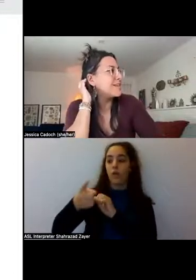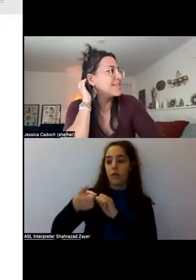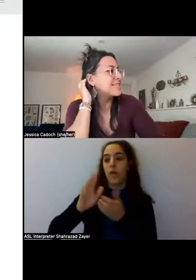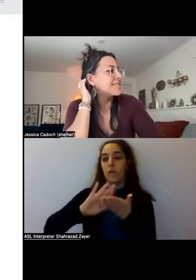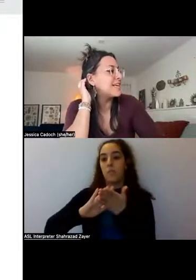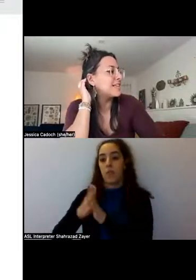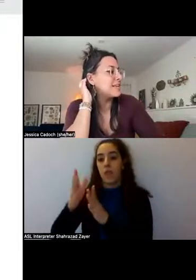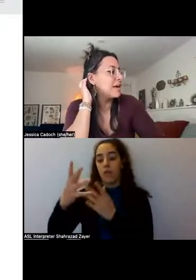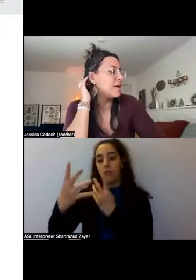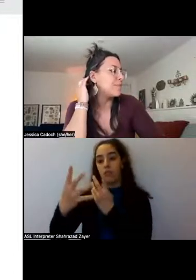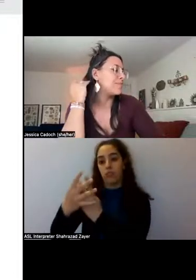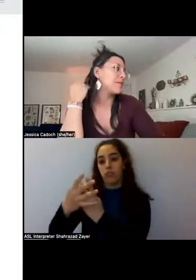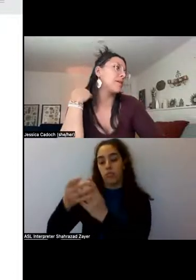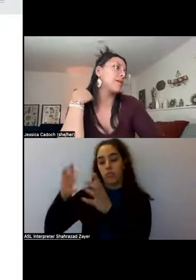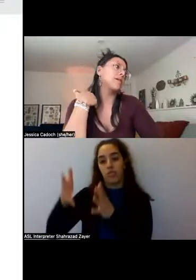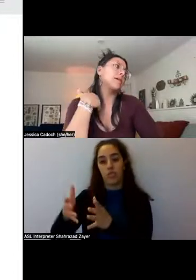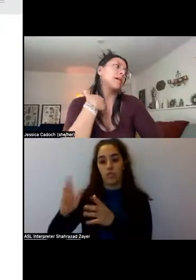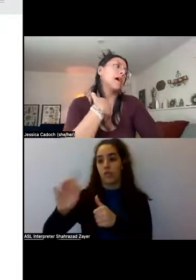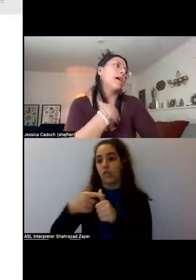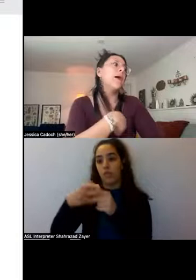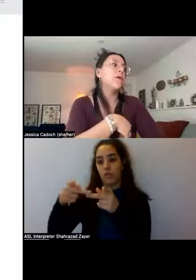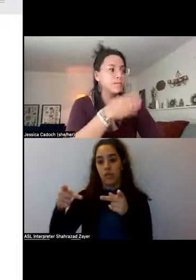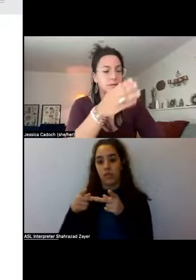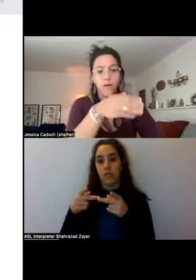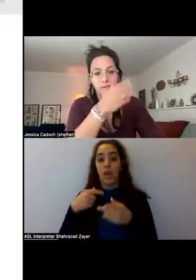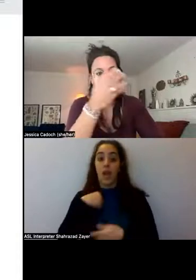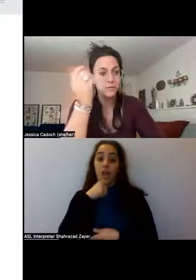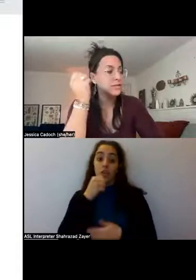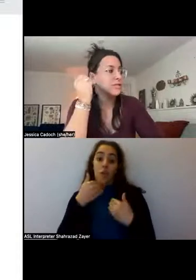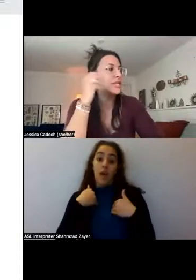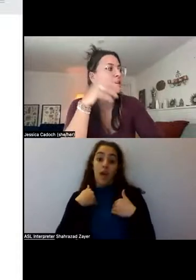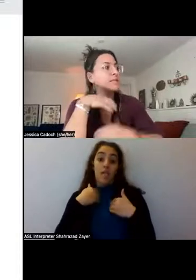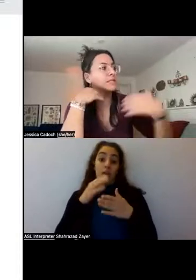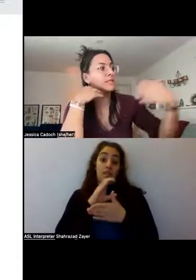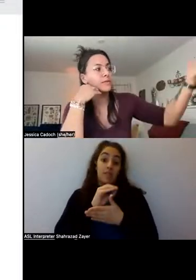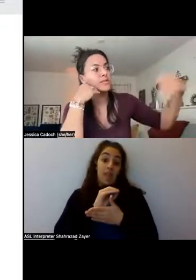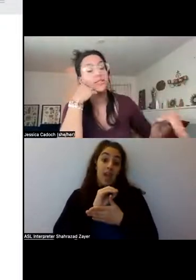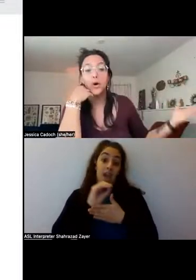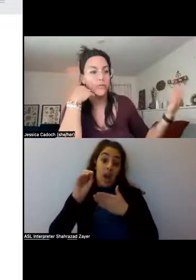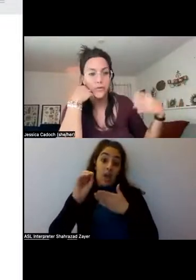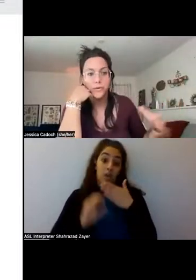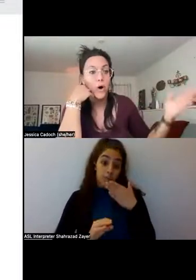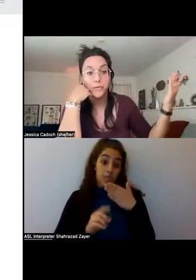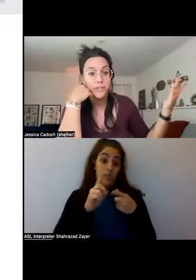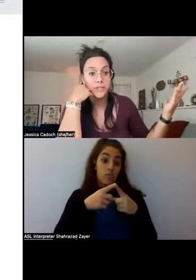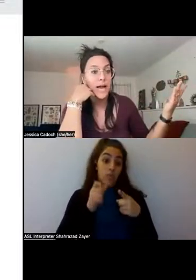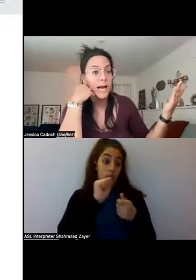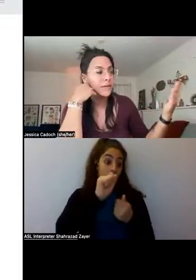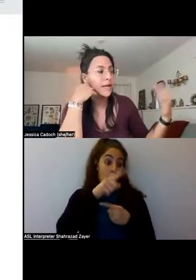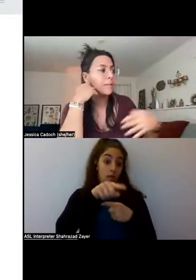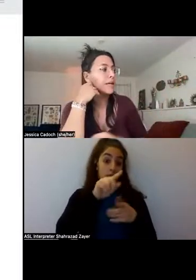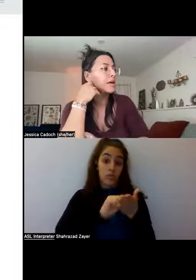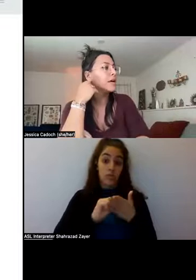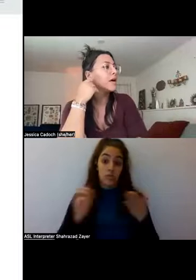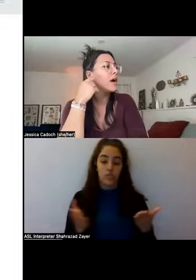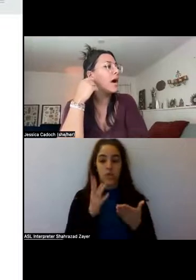the, uh, success, the, um, uh, outcomes of all of this research here, but this is really just an overview of all the research that had